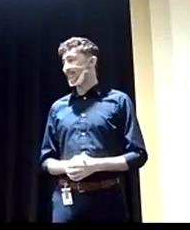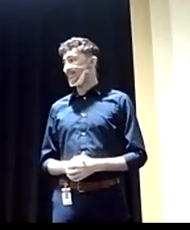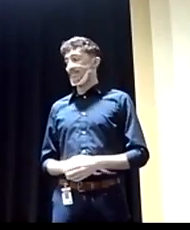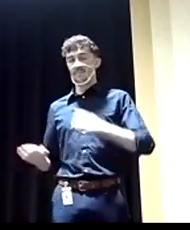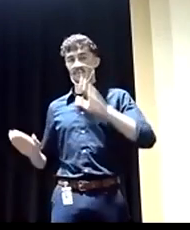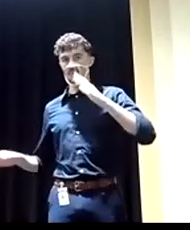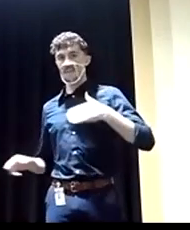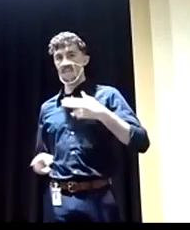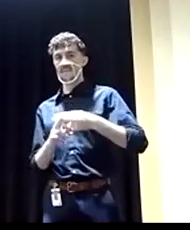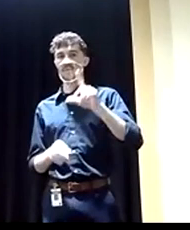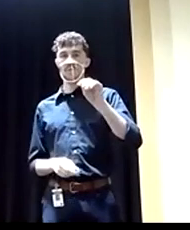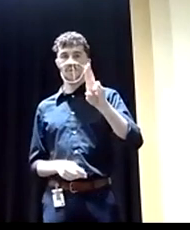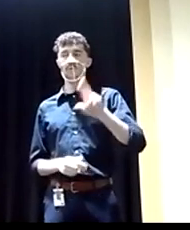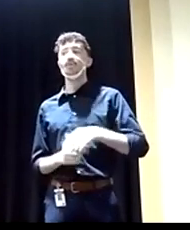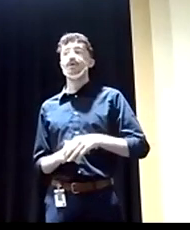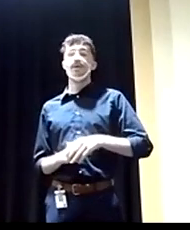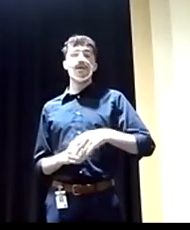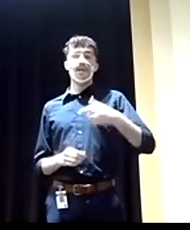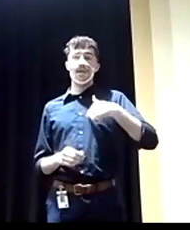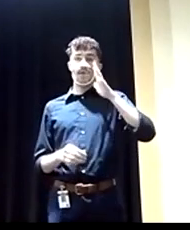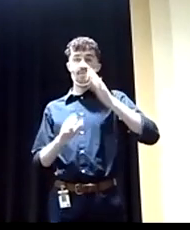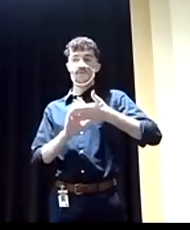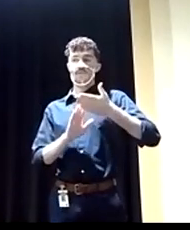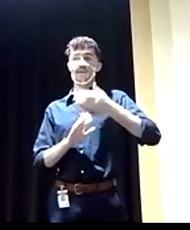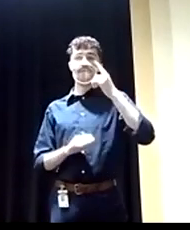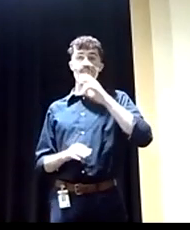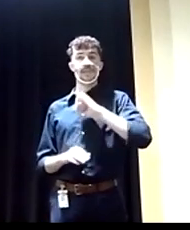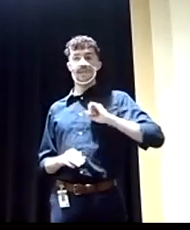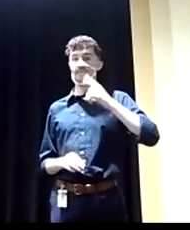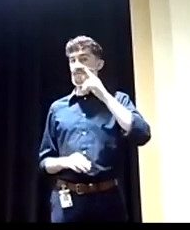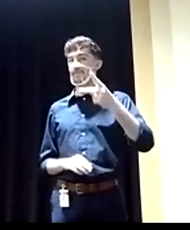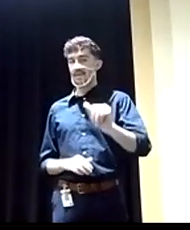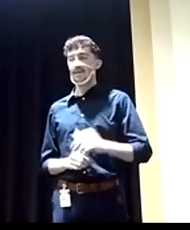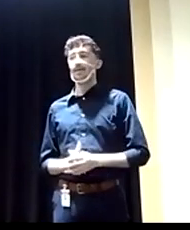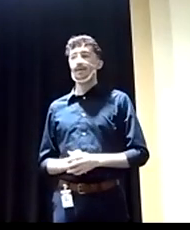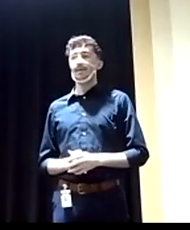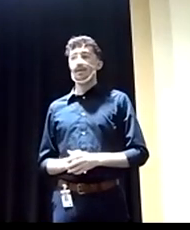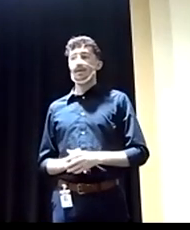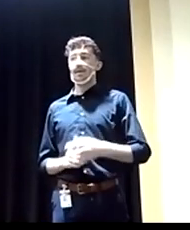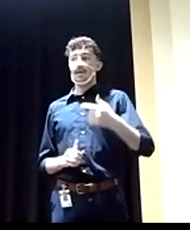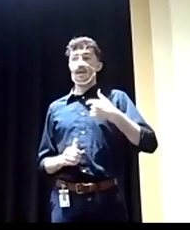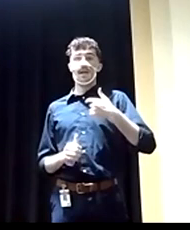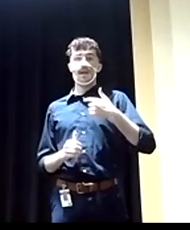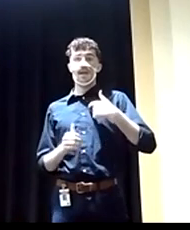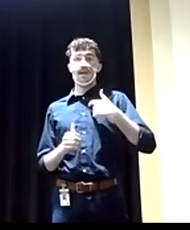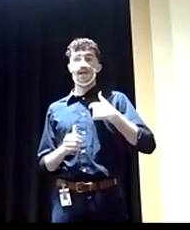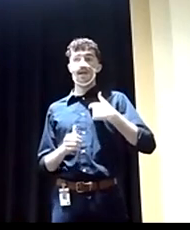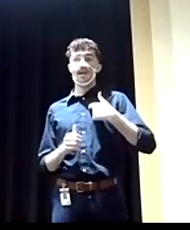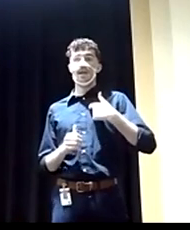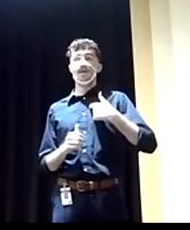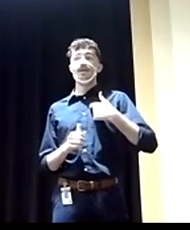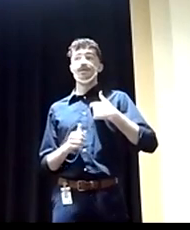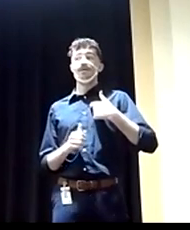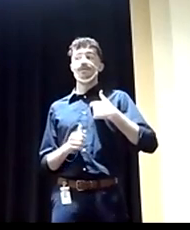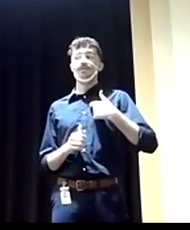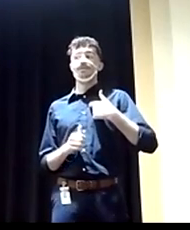Hello, my name is Lutapera. I'm running for U.S. Senate for Pennsylvania. As you all know, I live in King of Prats of Pennsylvania. I'm